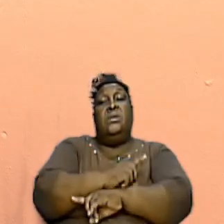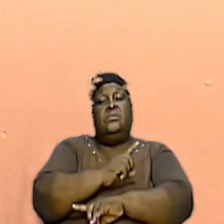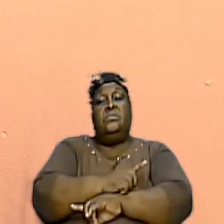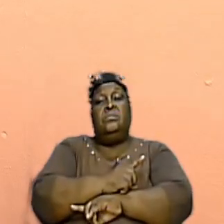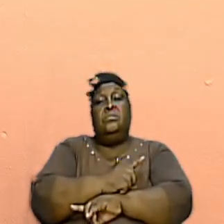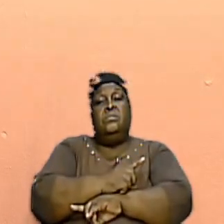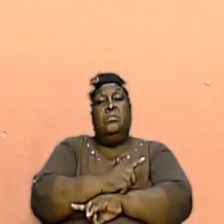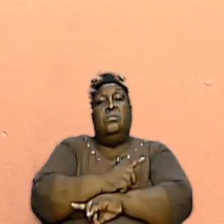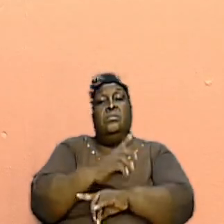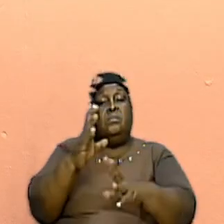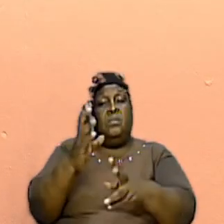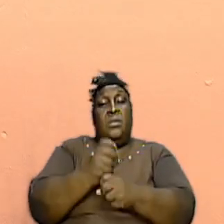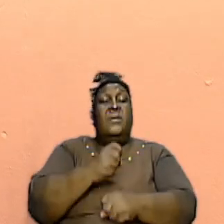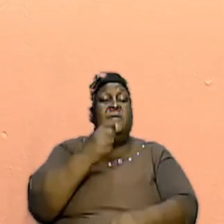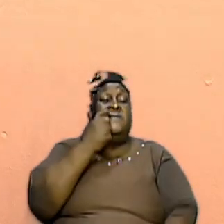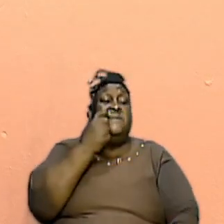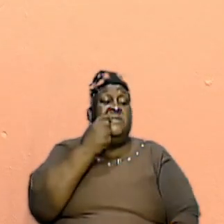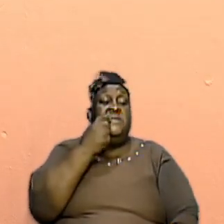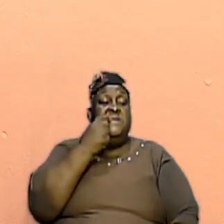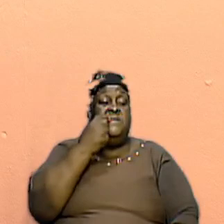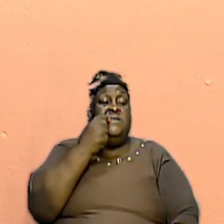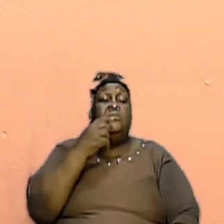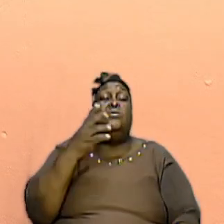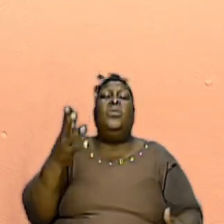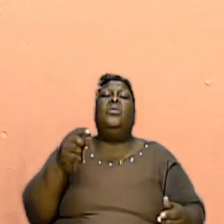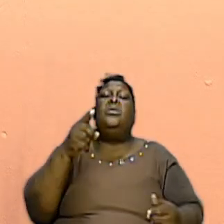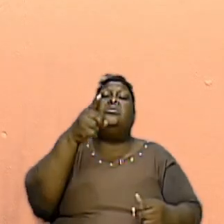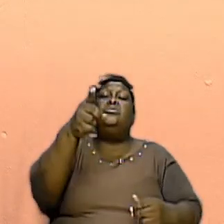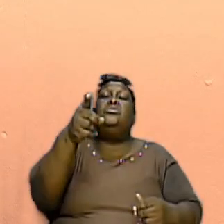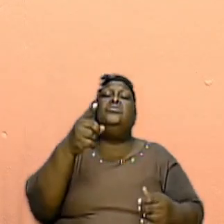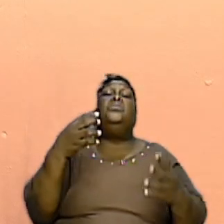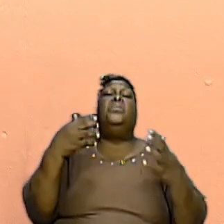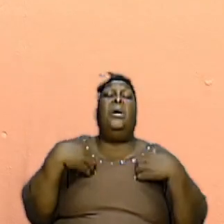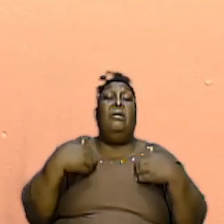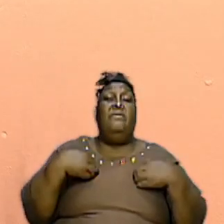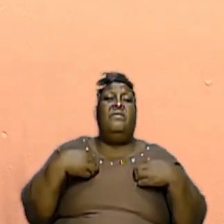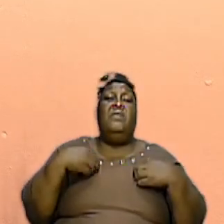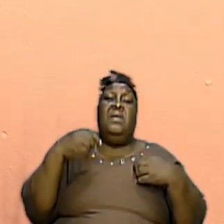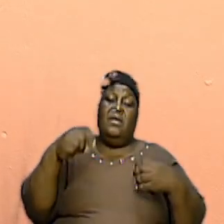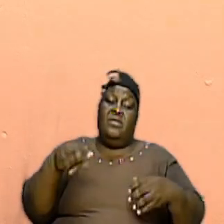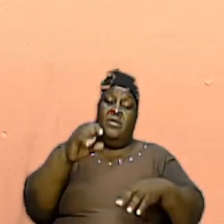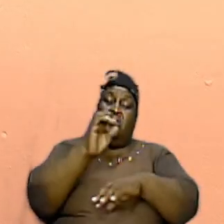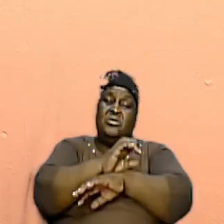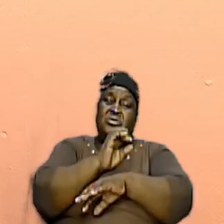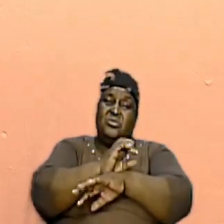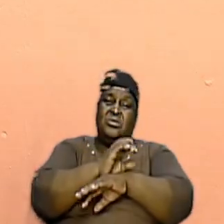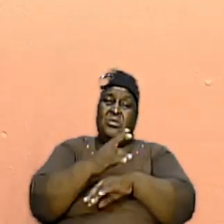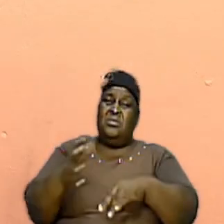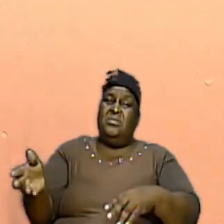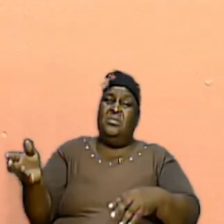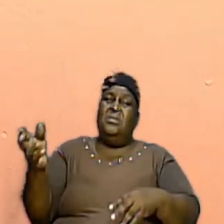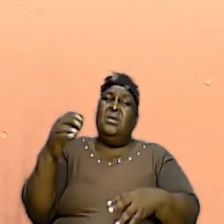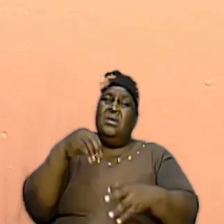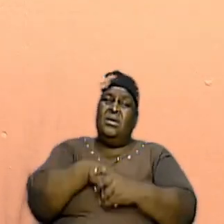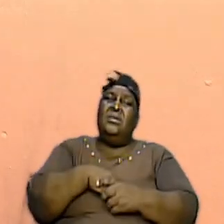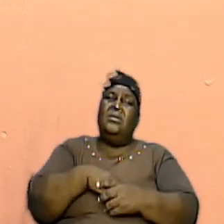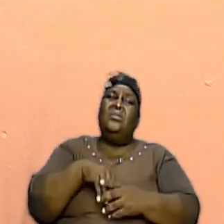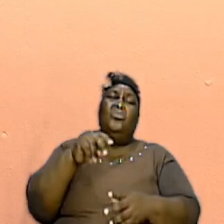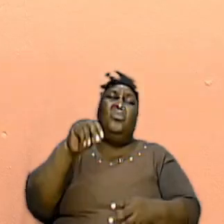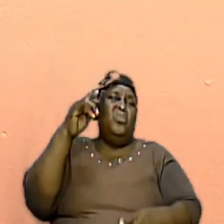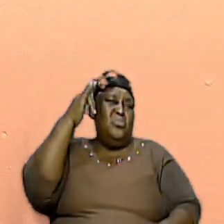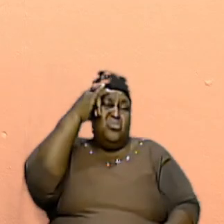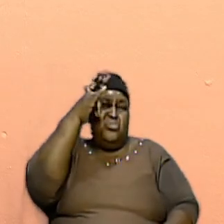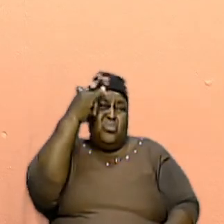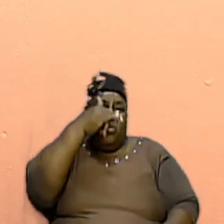Take Seriously What You Have This Church Thing That We Are In Is No Joke Thing